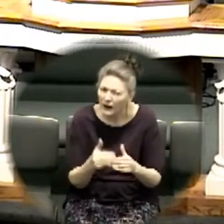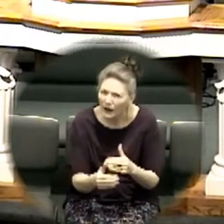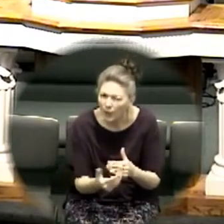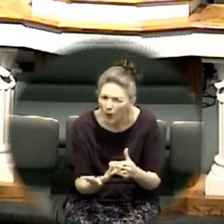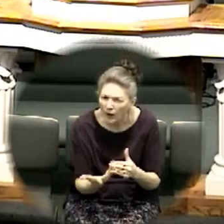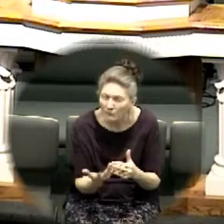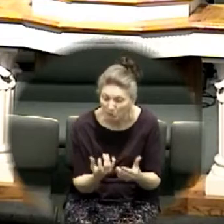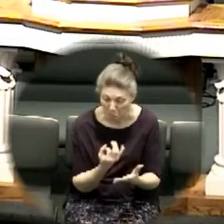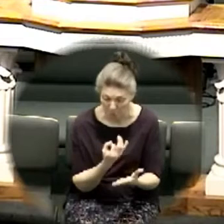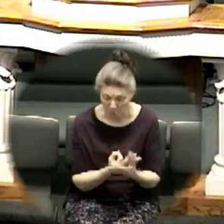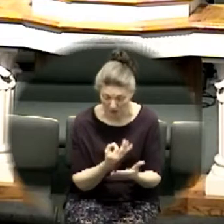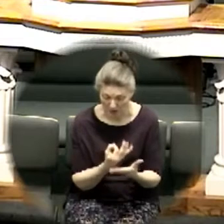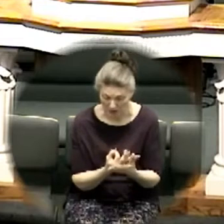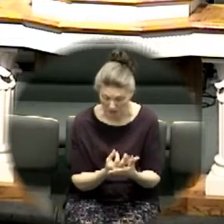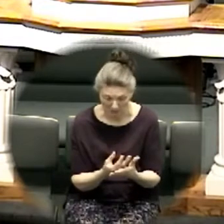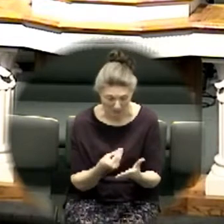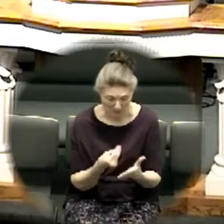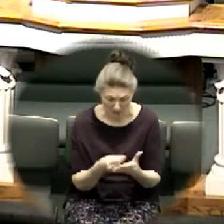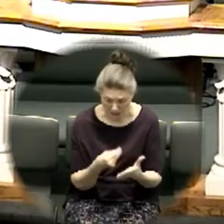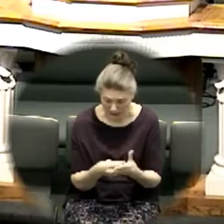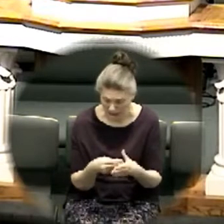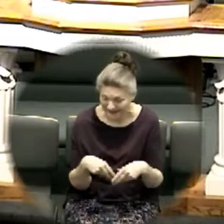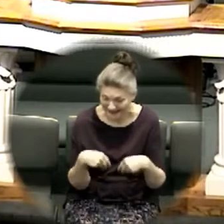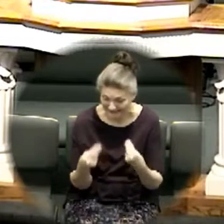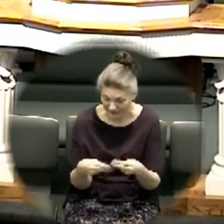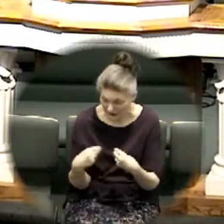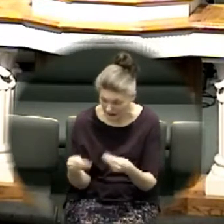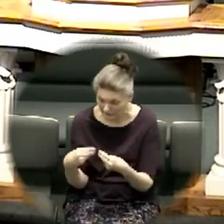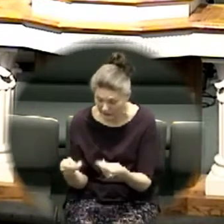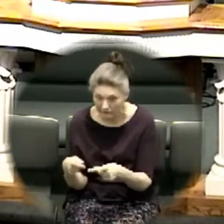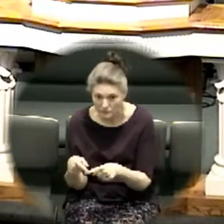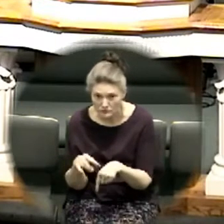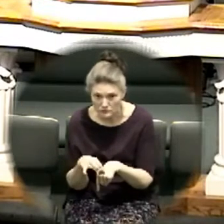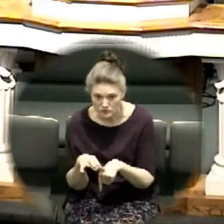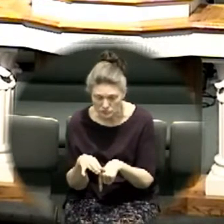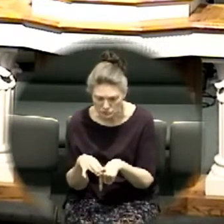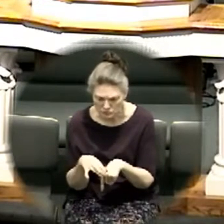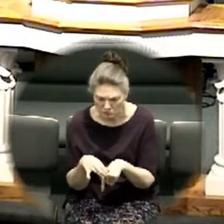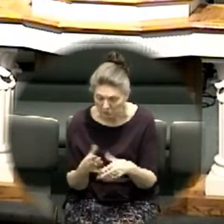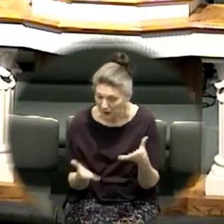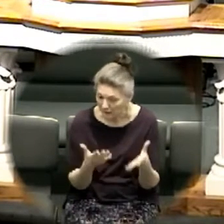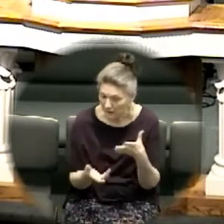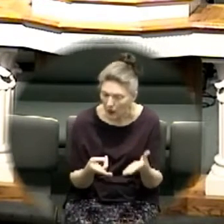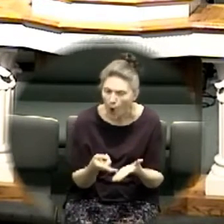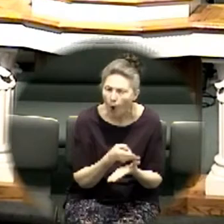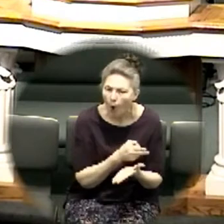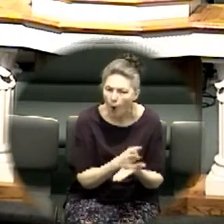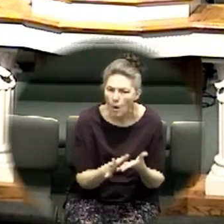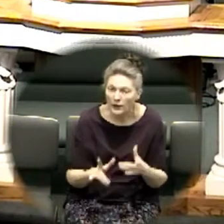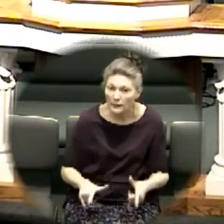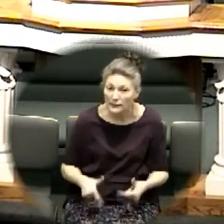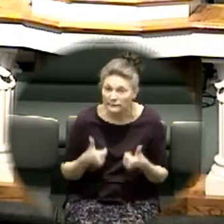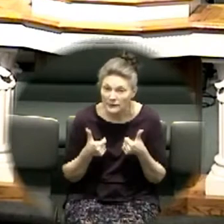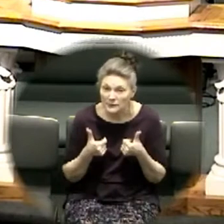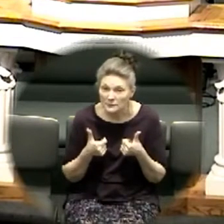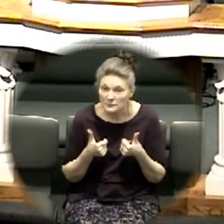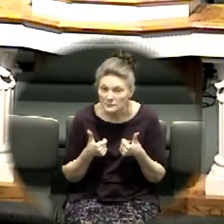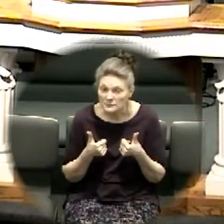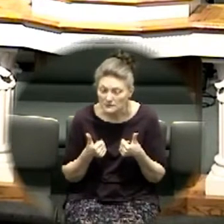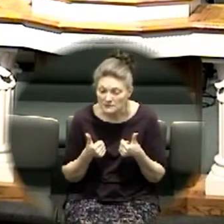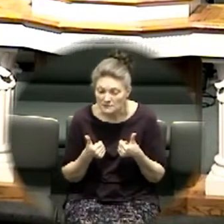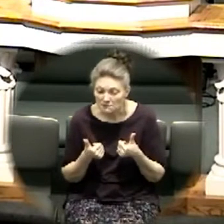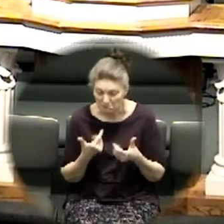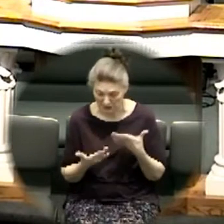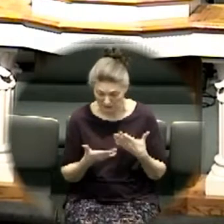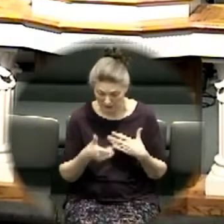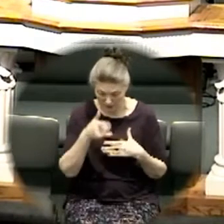but God I I don't know if I can trust you that much what about holiness is God asking you to take a